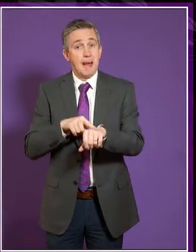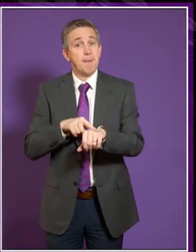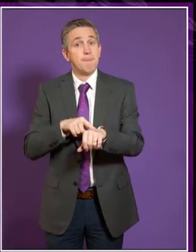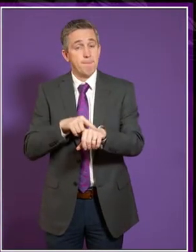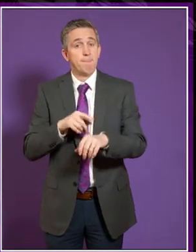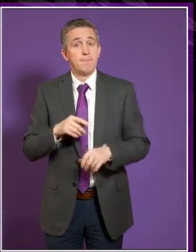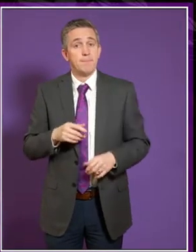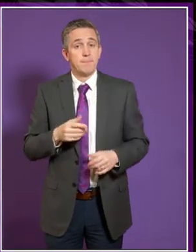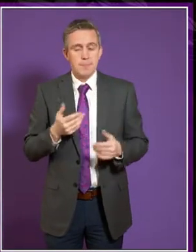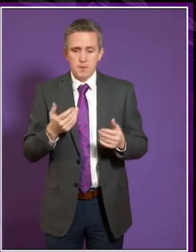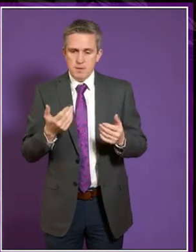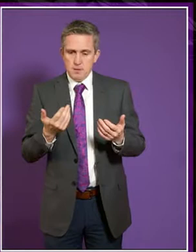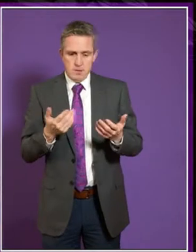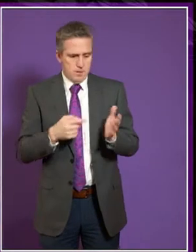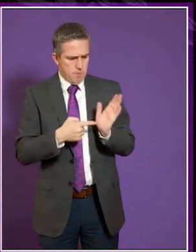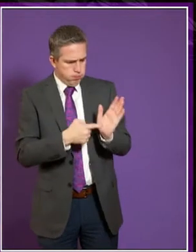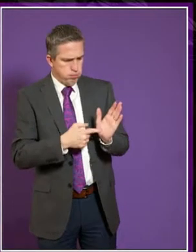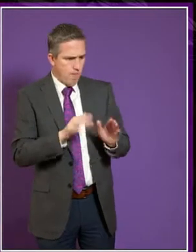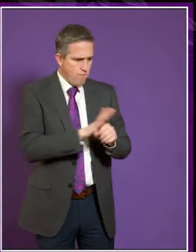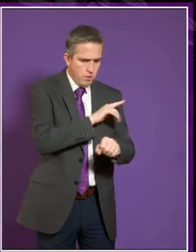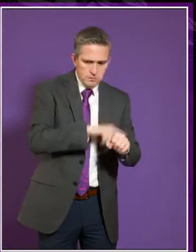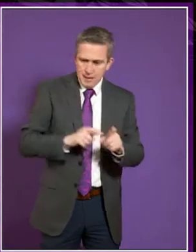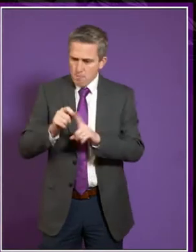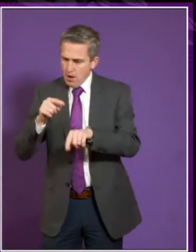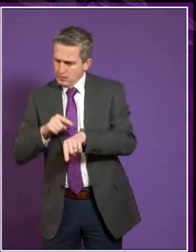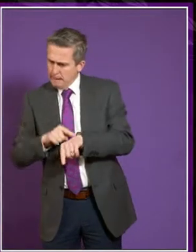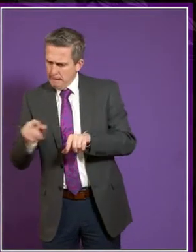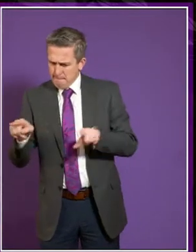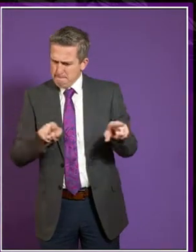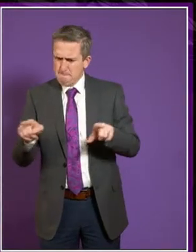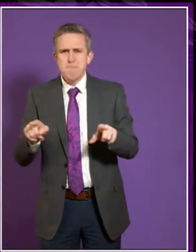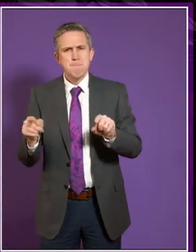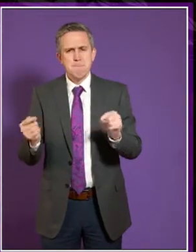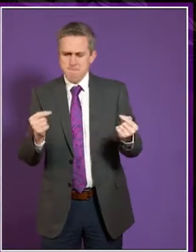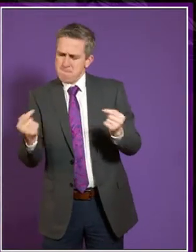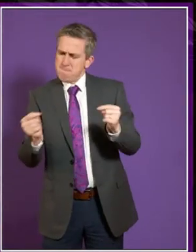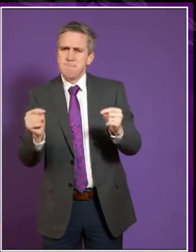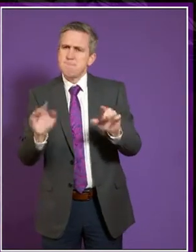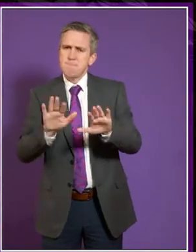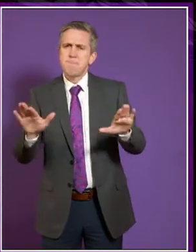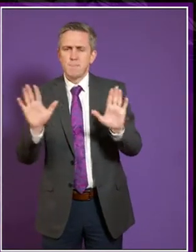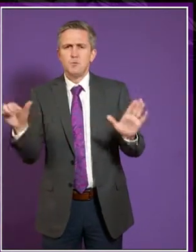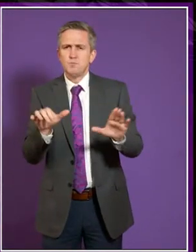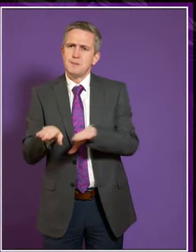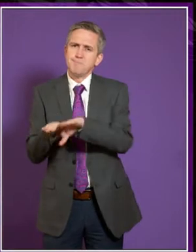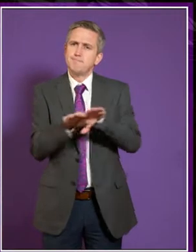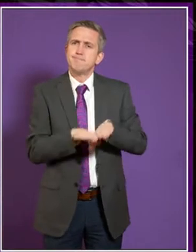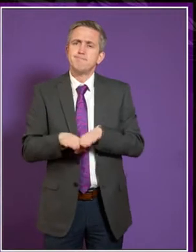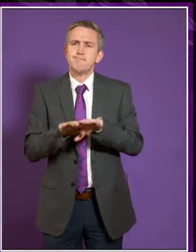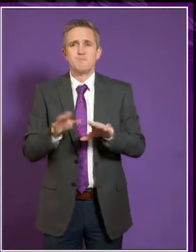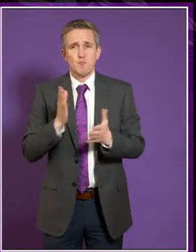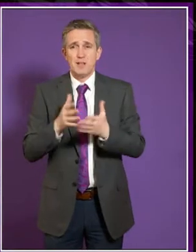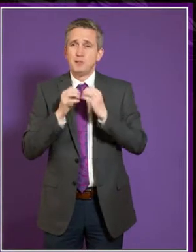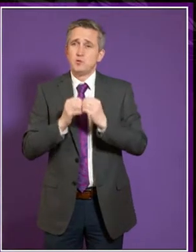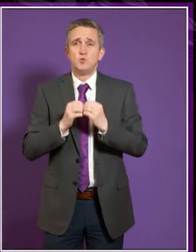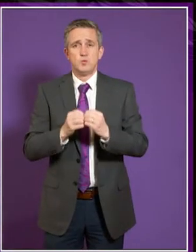currently have between who's a full-time student and who's a part-time student is a pretty artificial one. And increasingly, I think students want